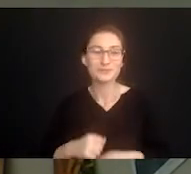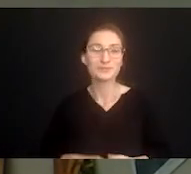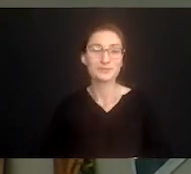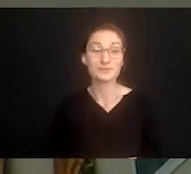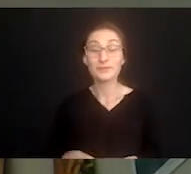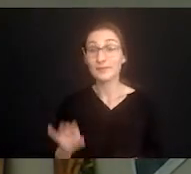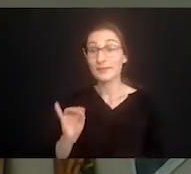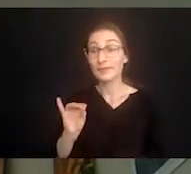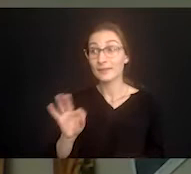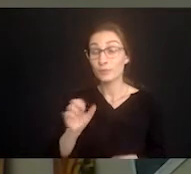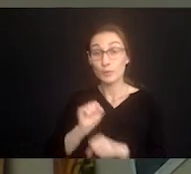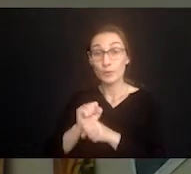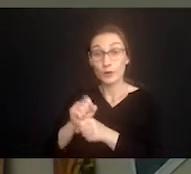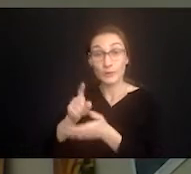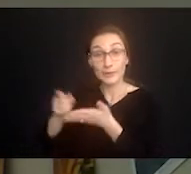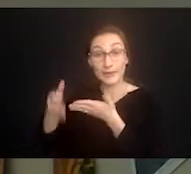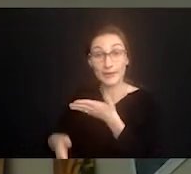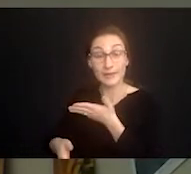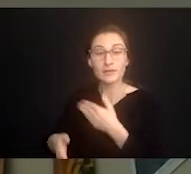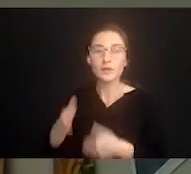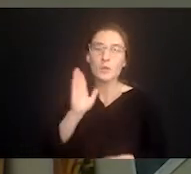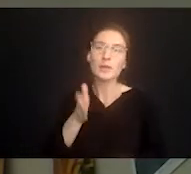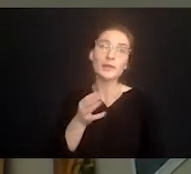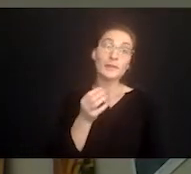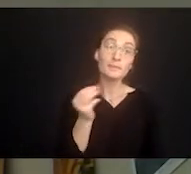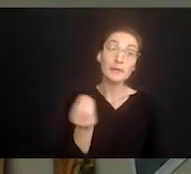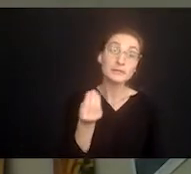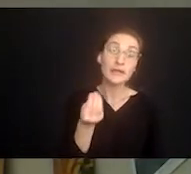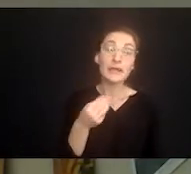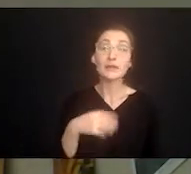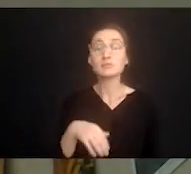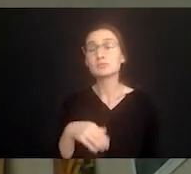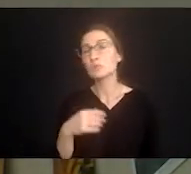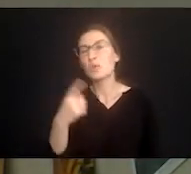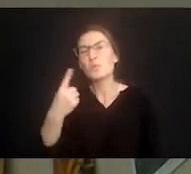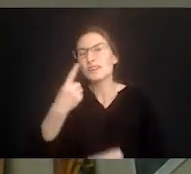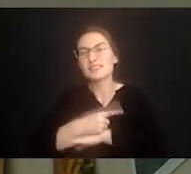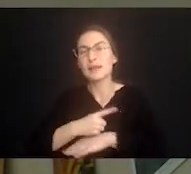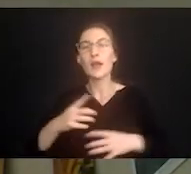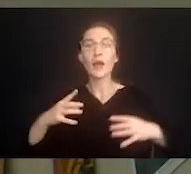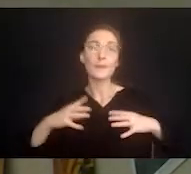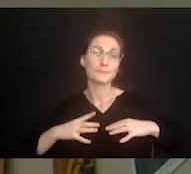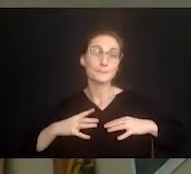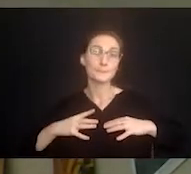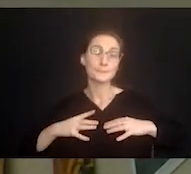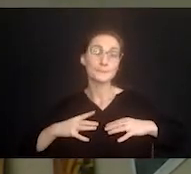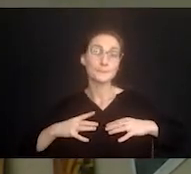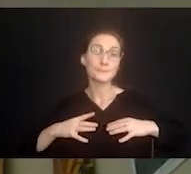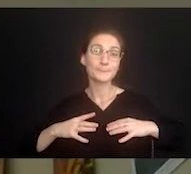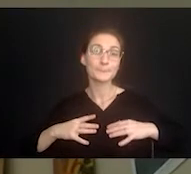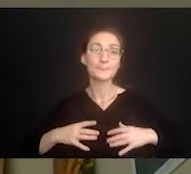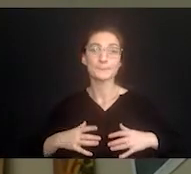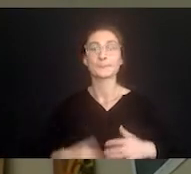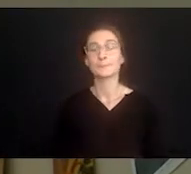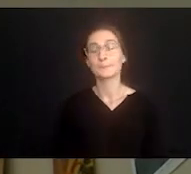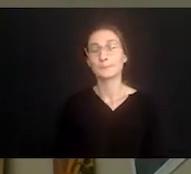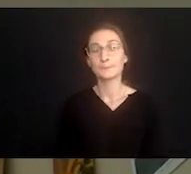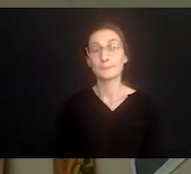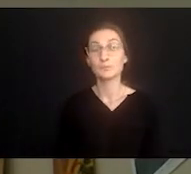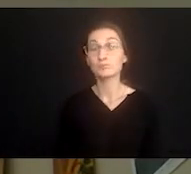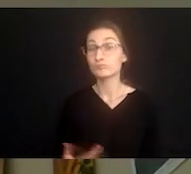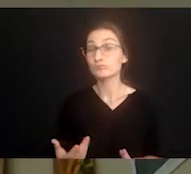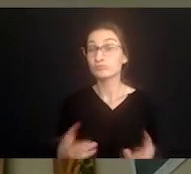business on a weekend we try to make sure that we take a Monday or or one other day that week at least off so we have a little bit of change.